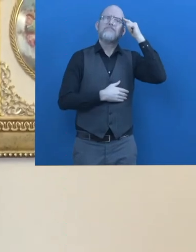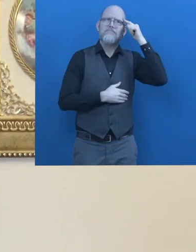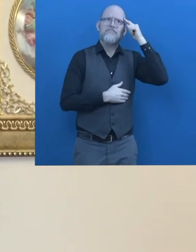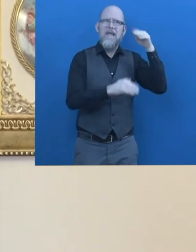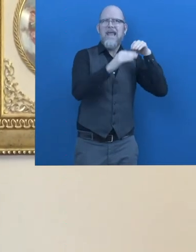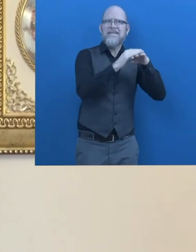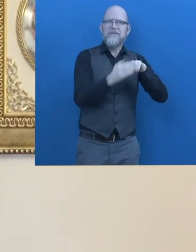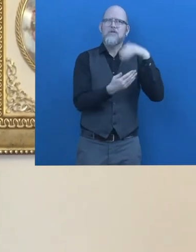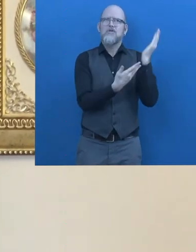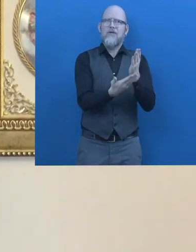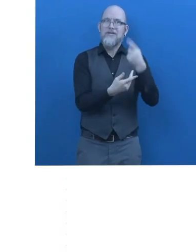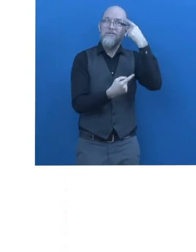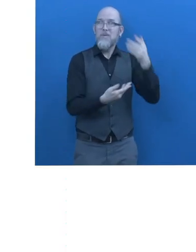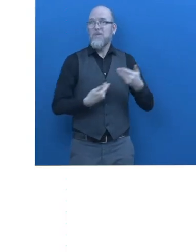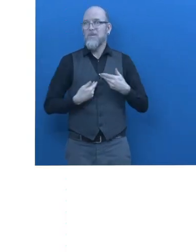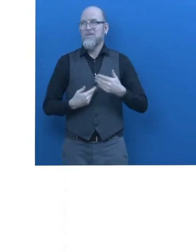solution in these places.